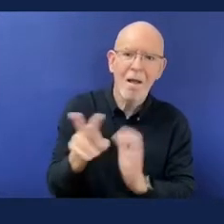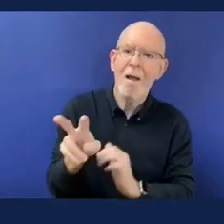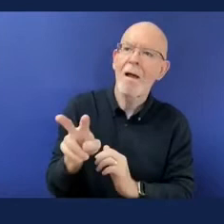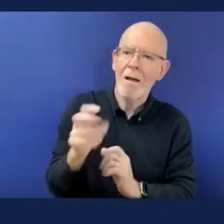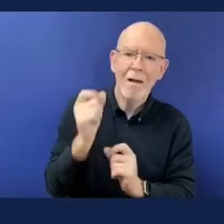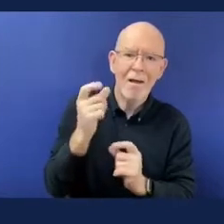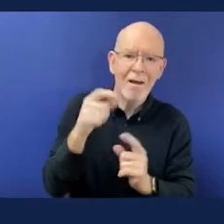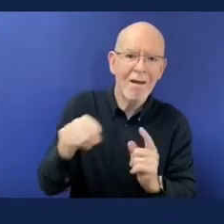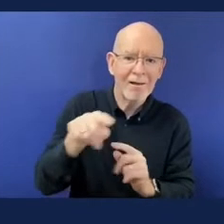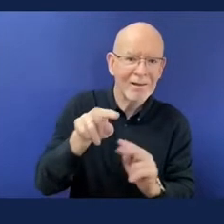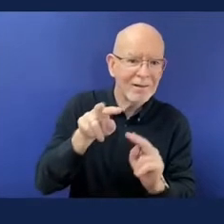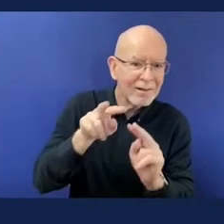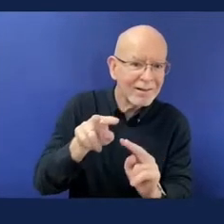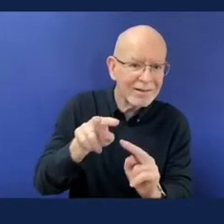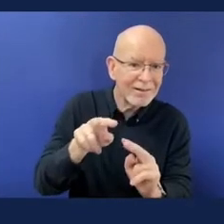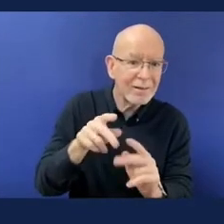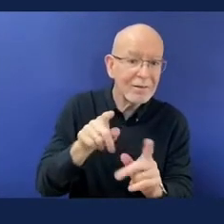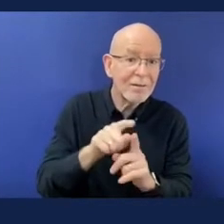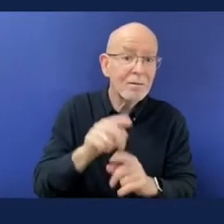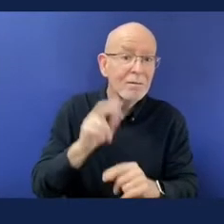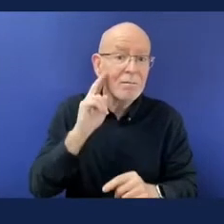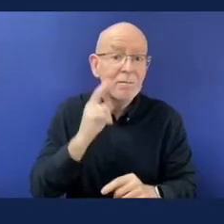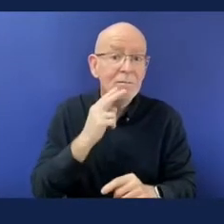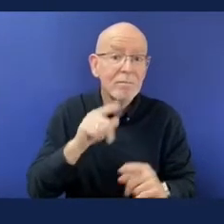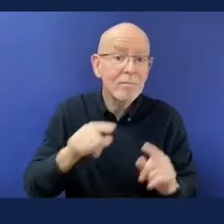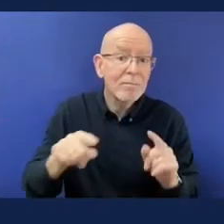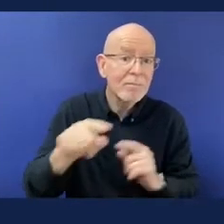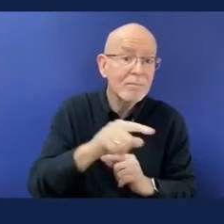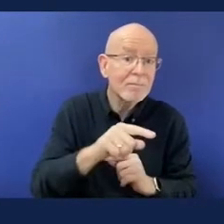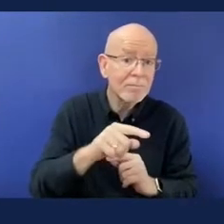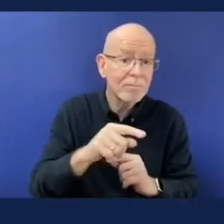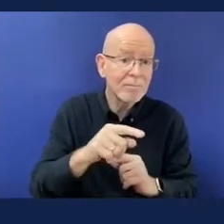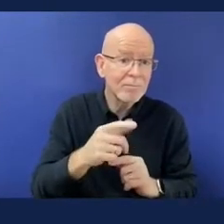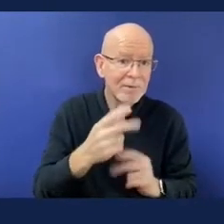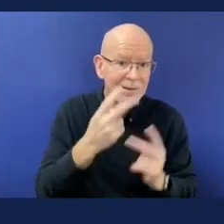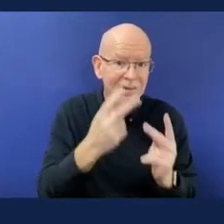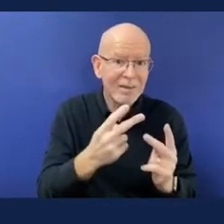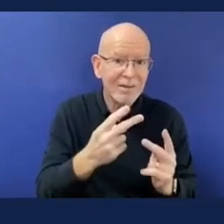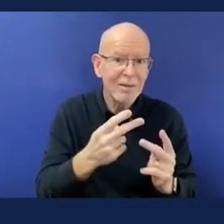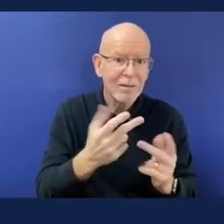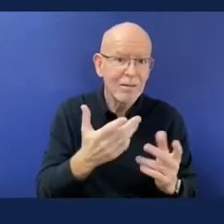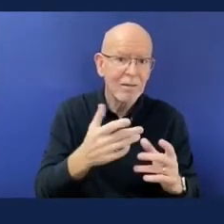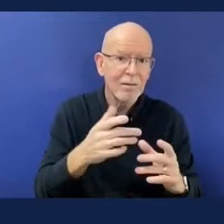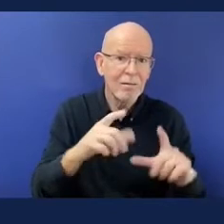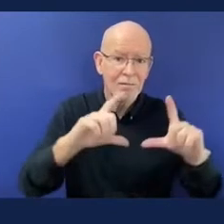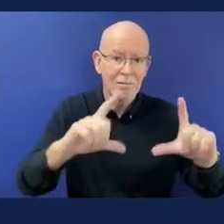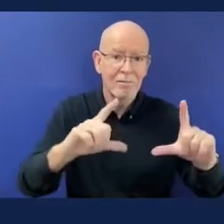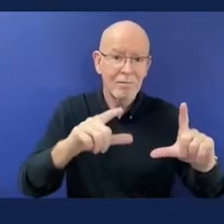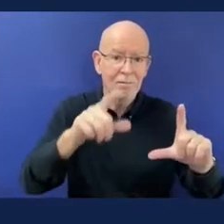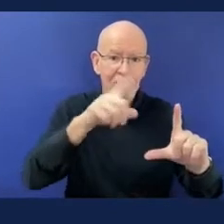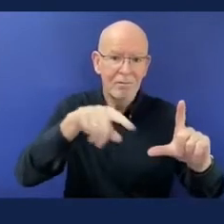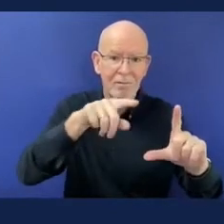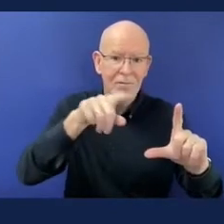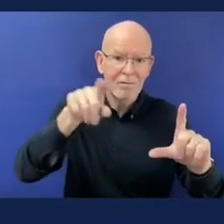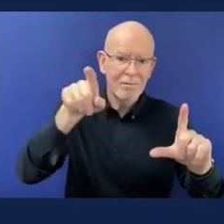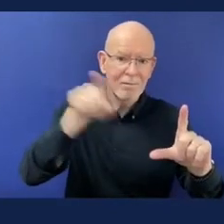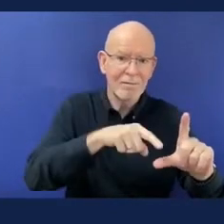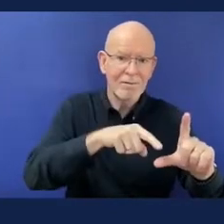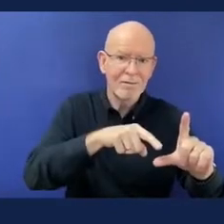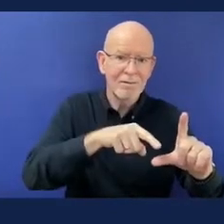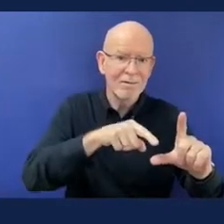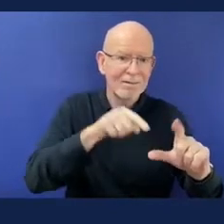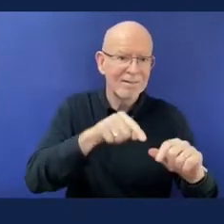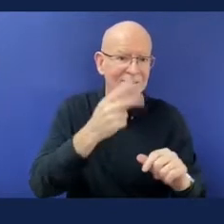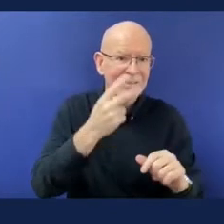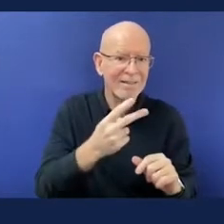What we created was the biggest coalition ever of organisations to advance disability rights and it was described at a